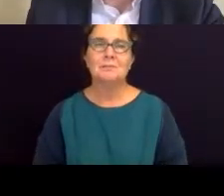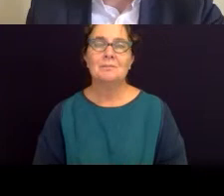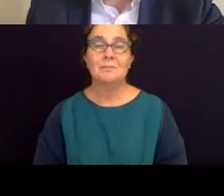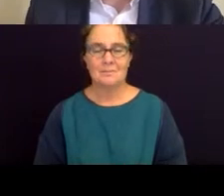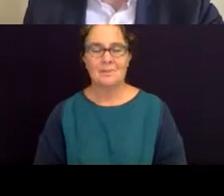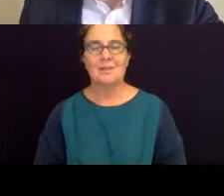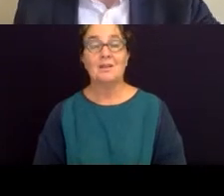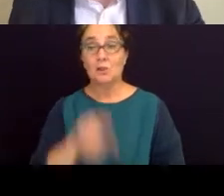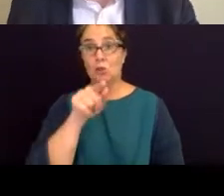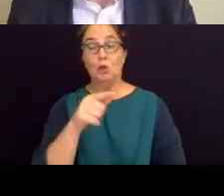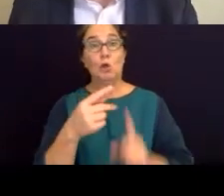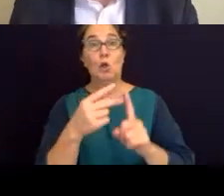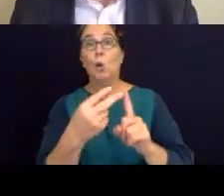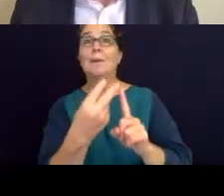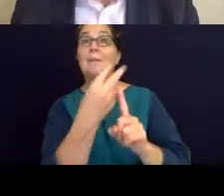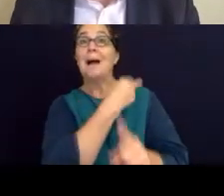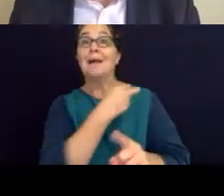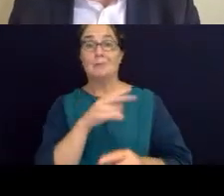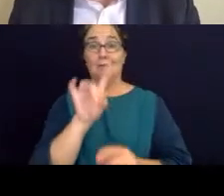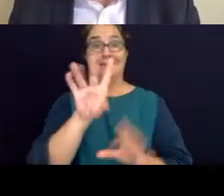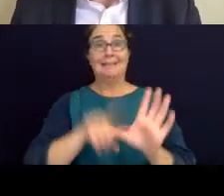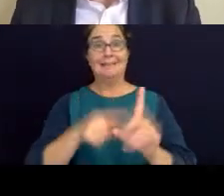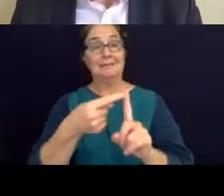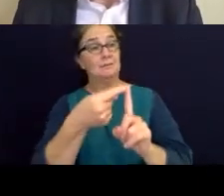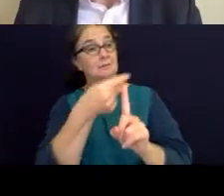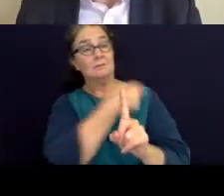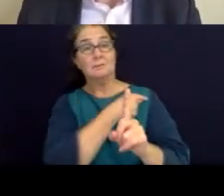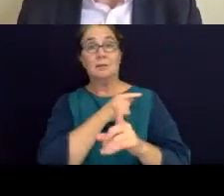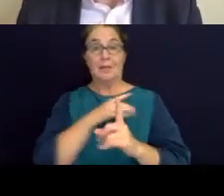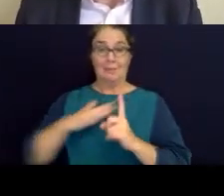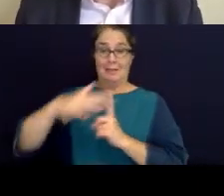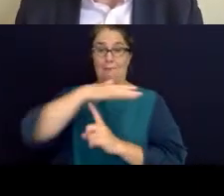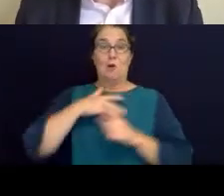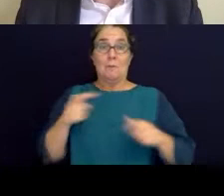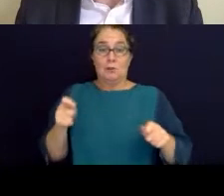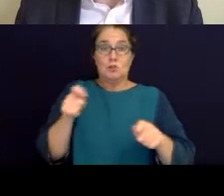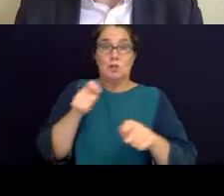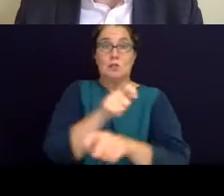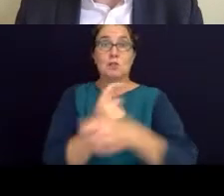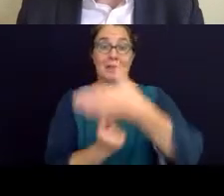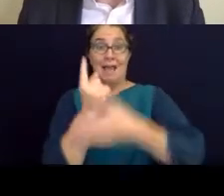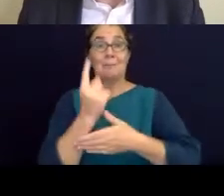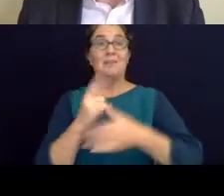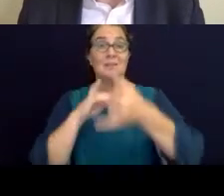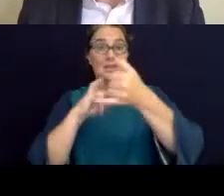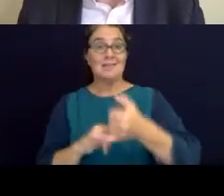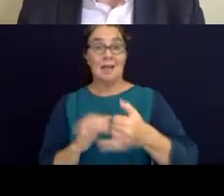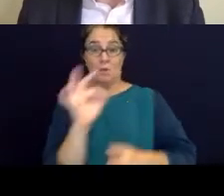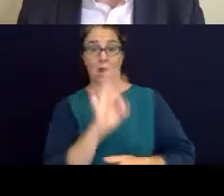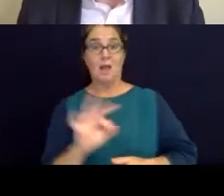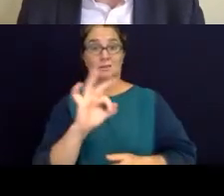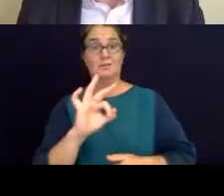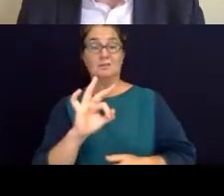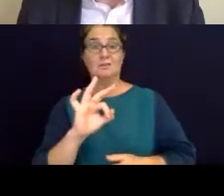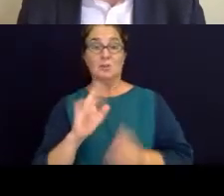over the last decade of the environmental change that's occurring across Aotearoa and the South Island here. We are